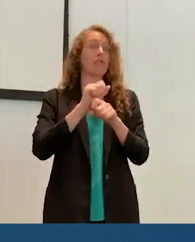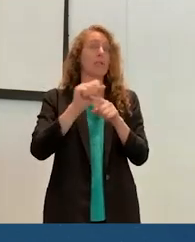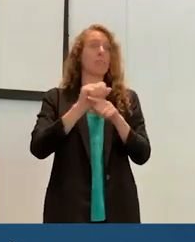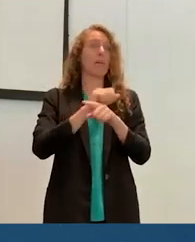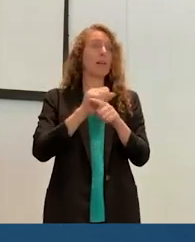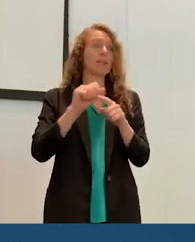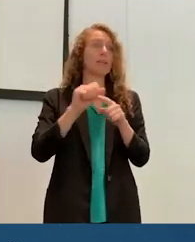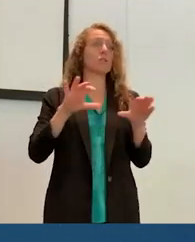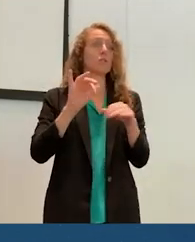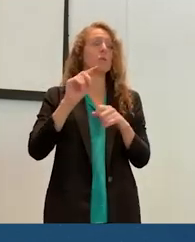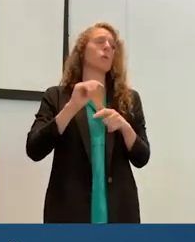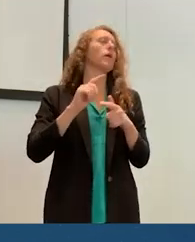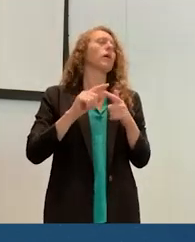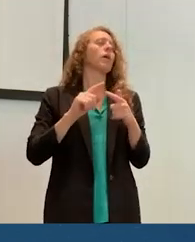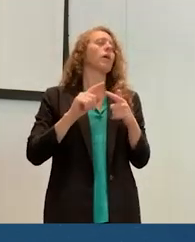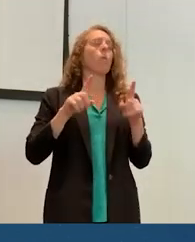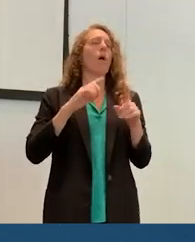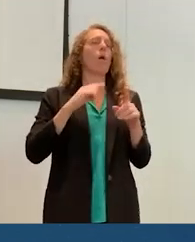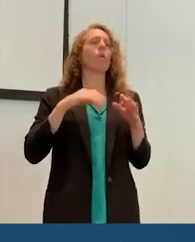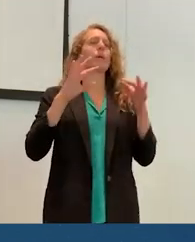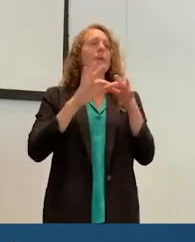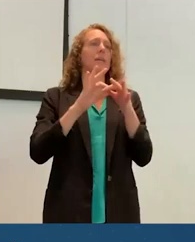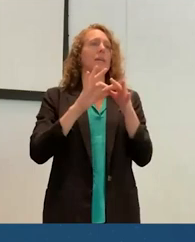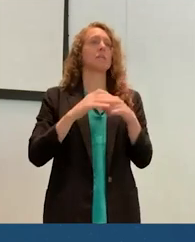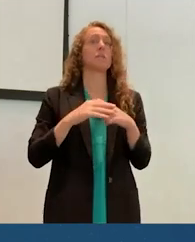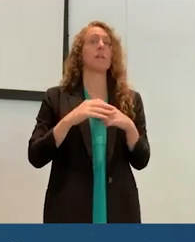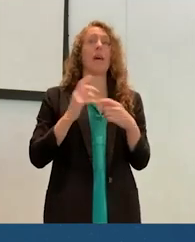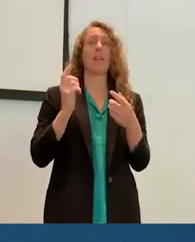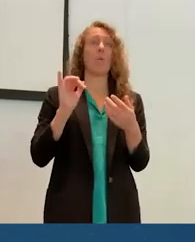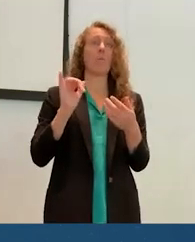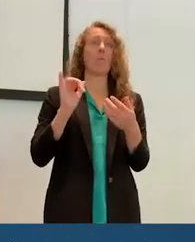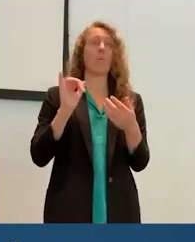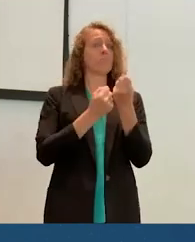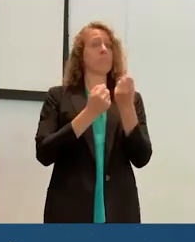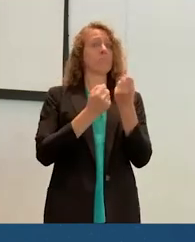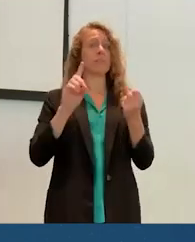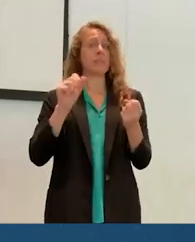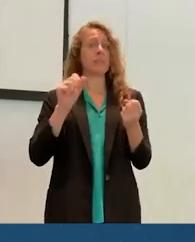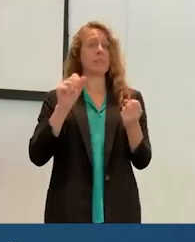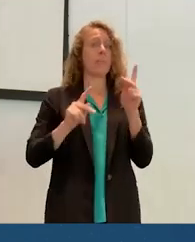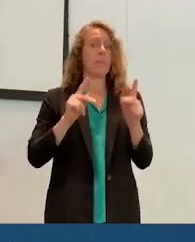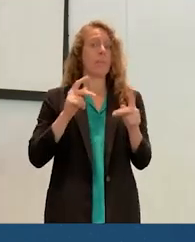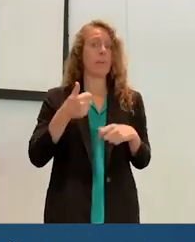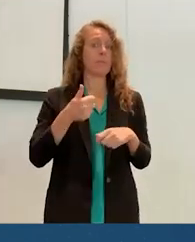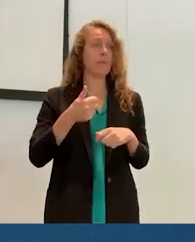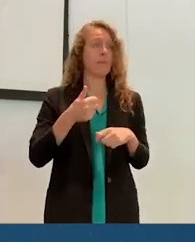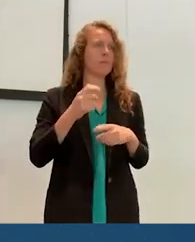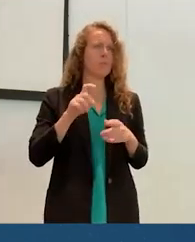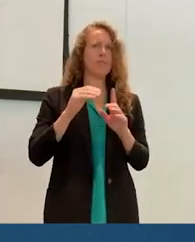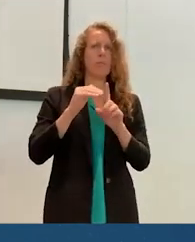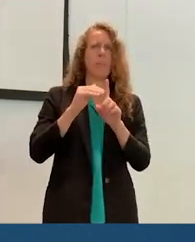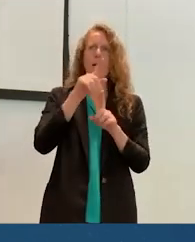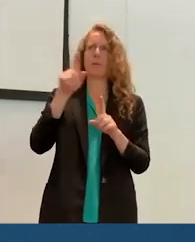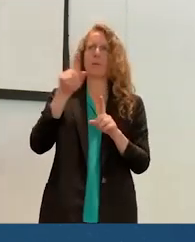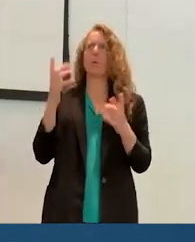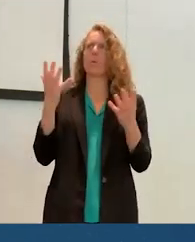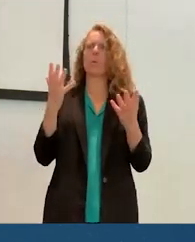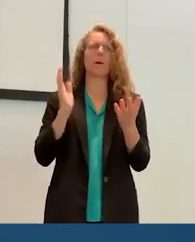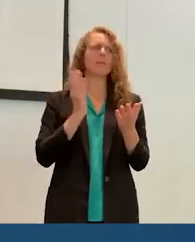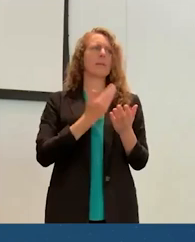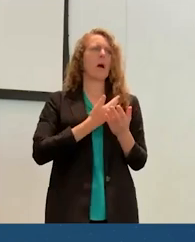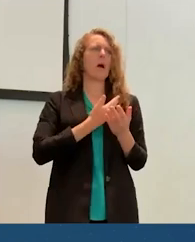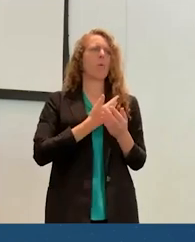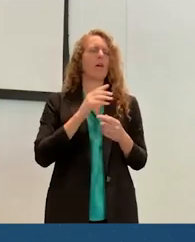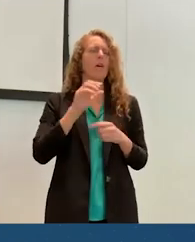and the people, the disabled people themselves? Um, so let us know what are, should we remind people of our, yeah, yeah,